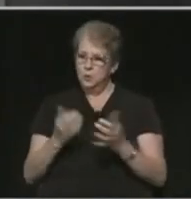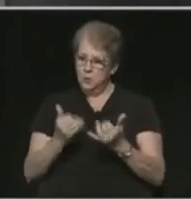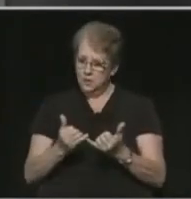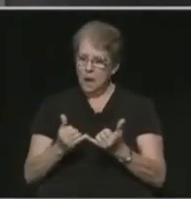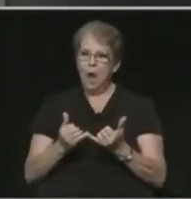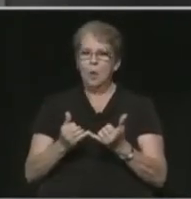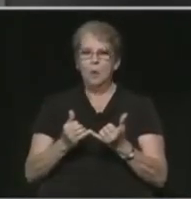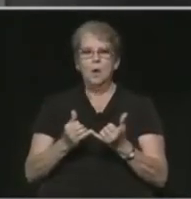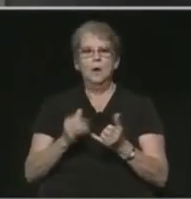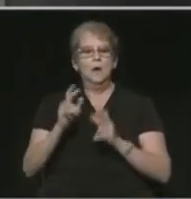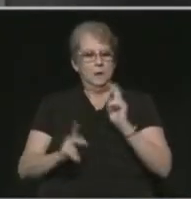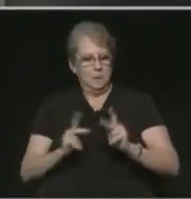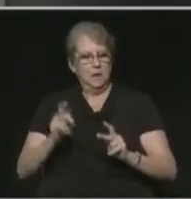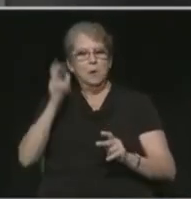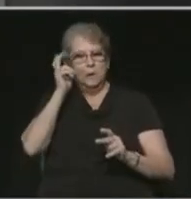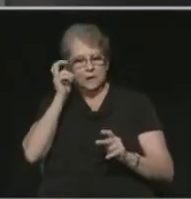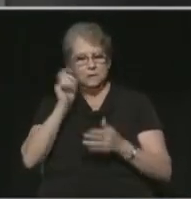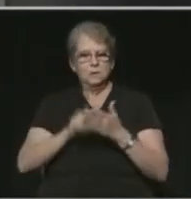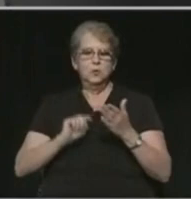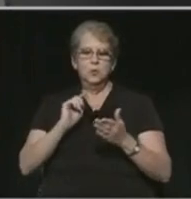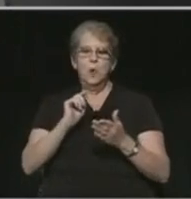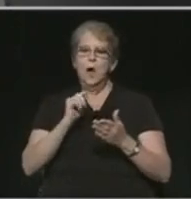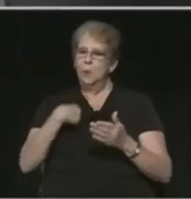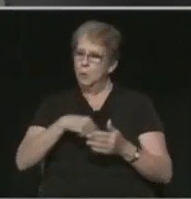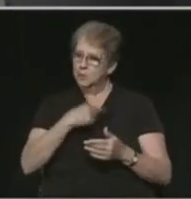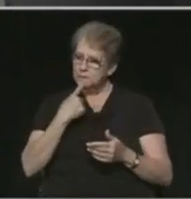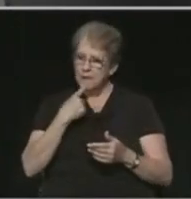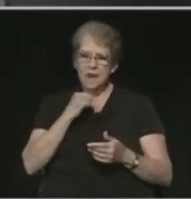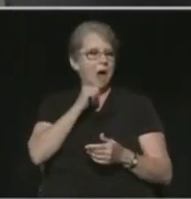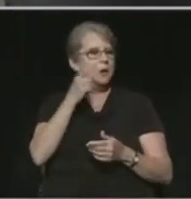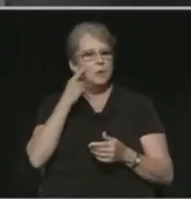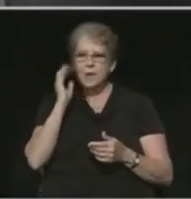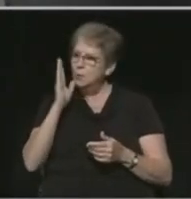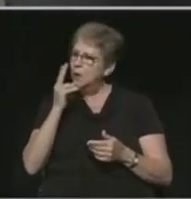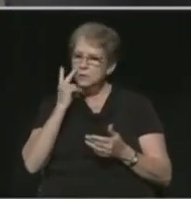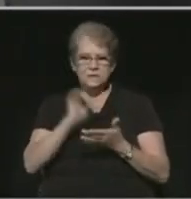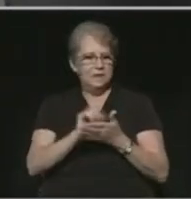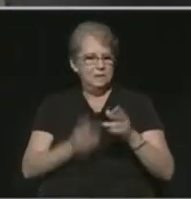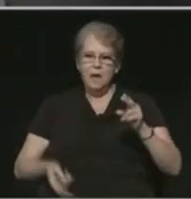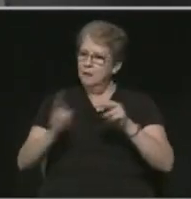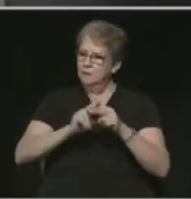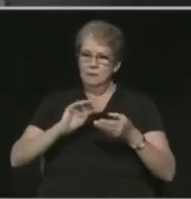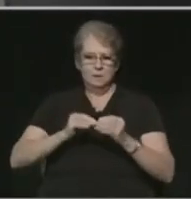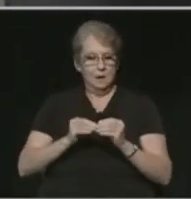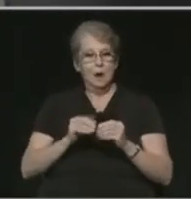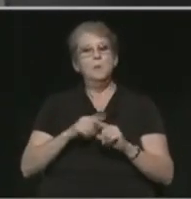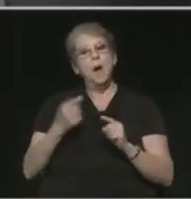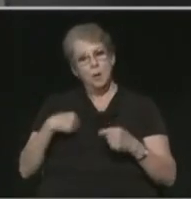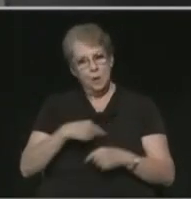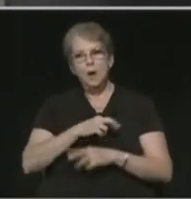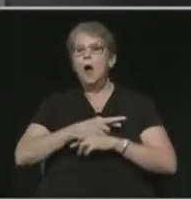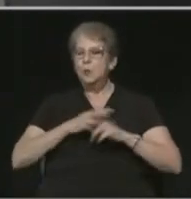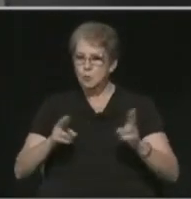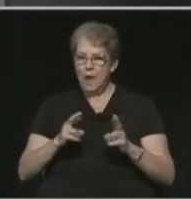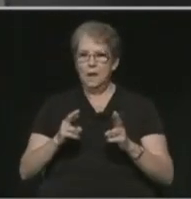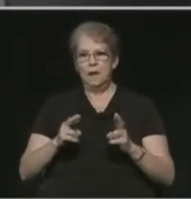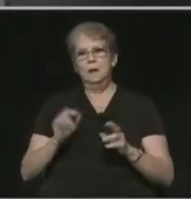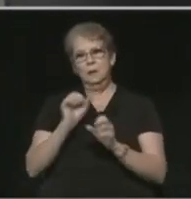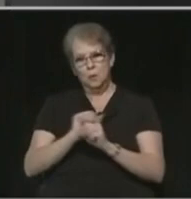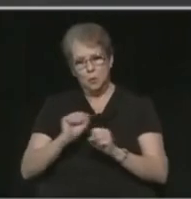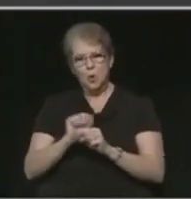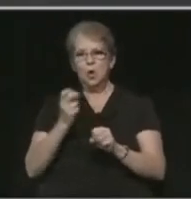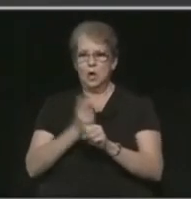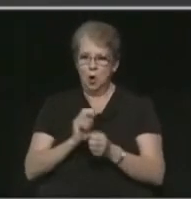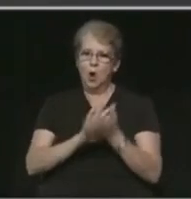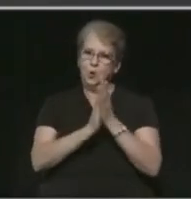citizens listen to our message, I don't think we'll see that spike. But they're ready for it and working hard to get ready for it.